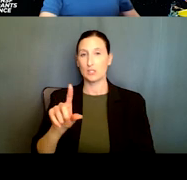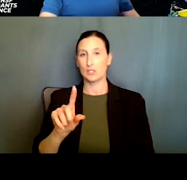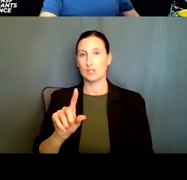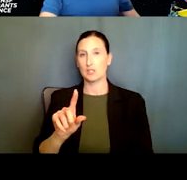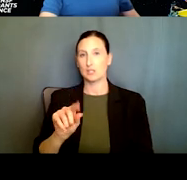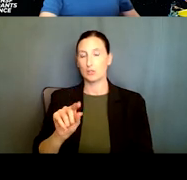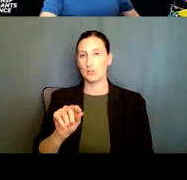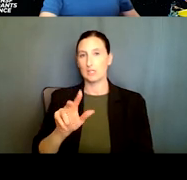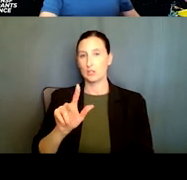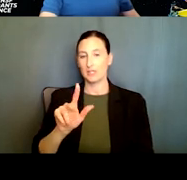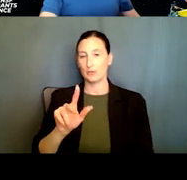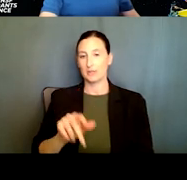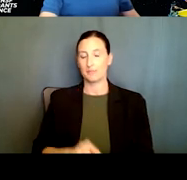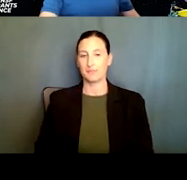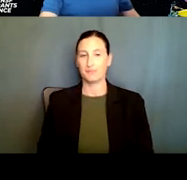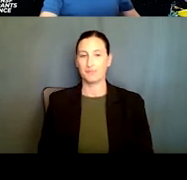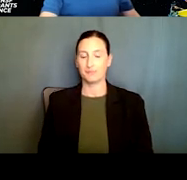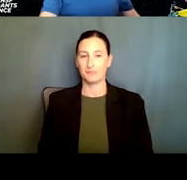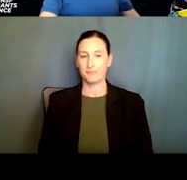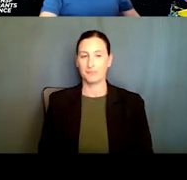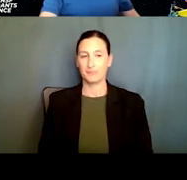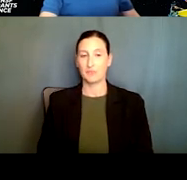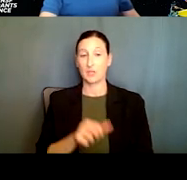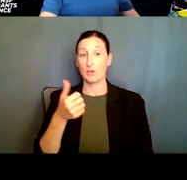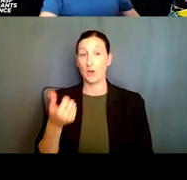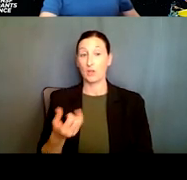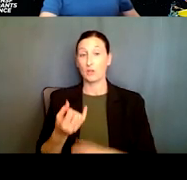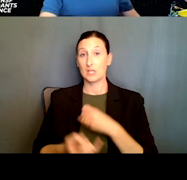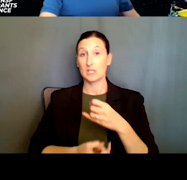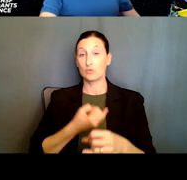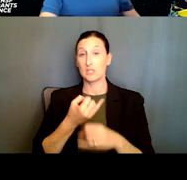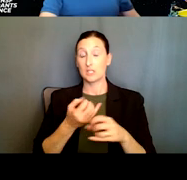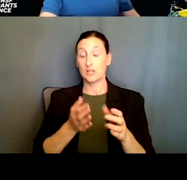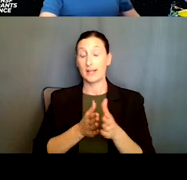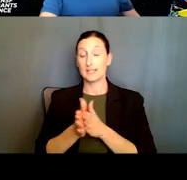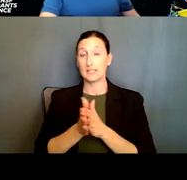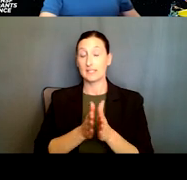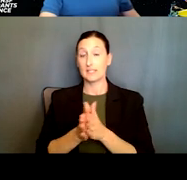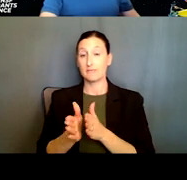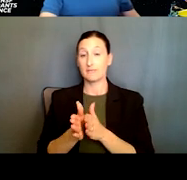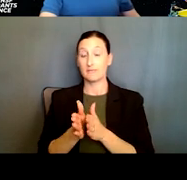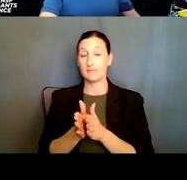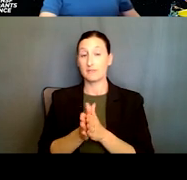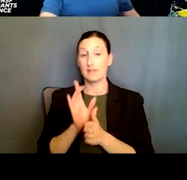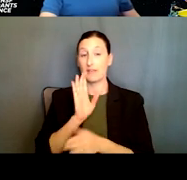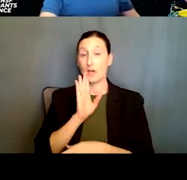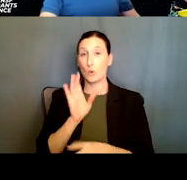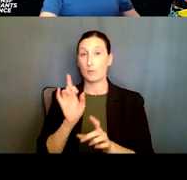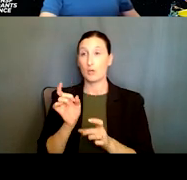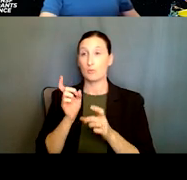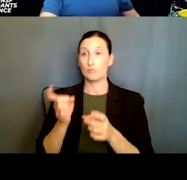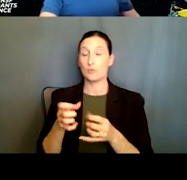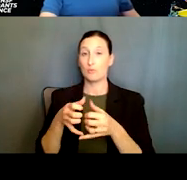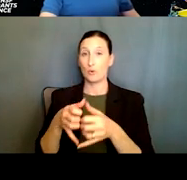another international, uh, initiative that will be awarded, uh, uh, shortly, probably